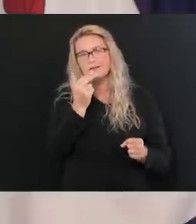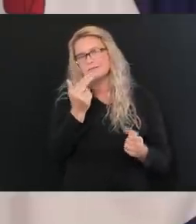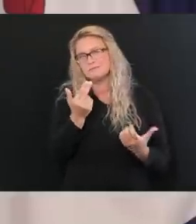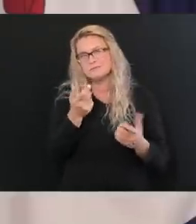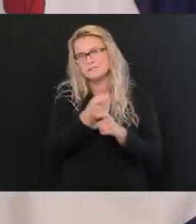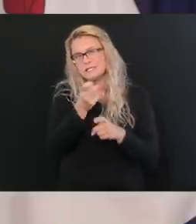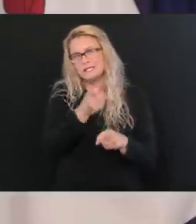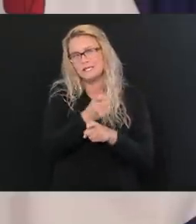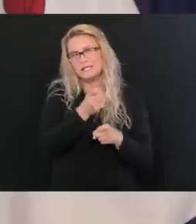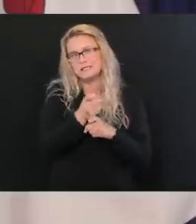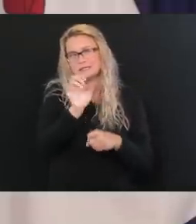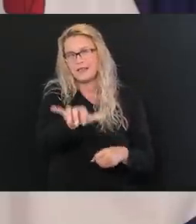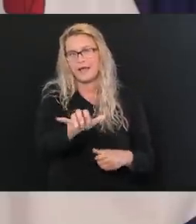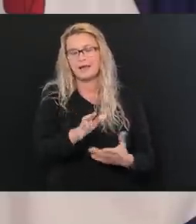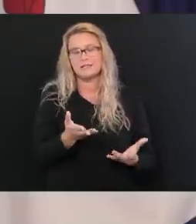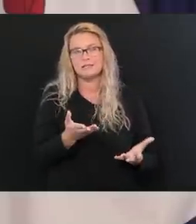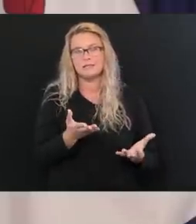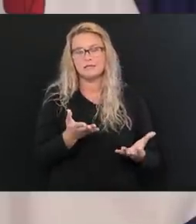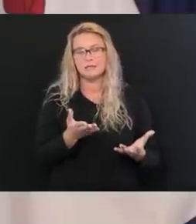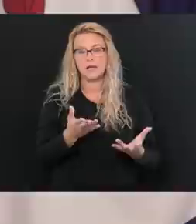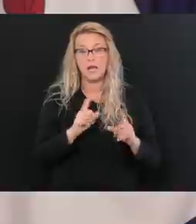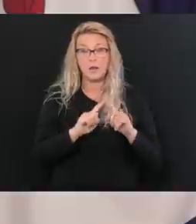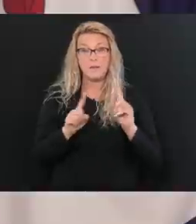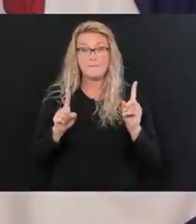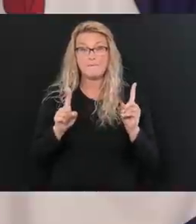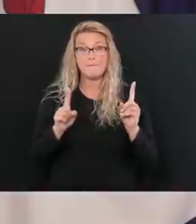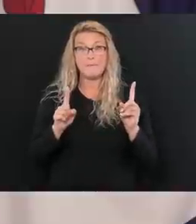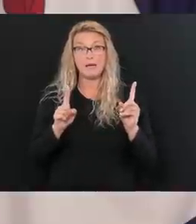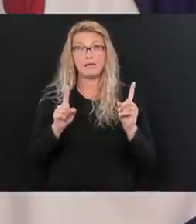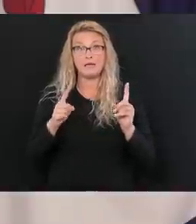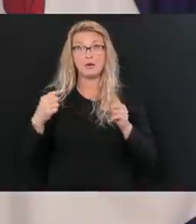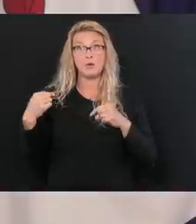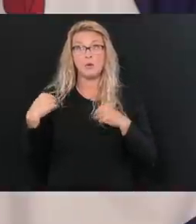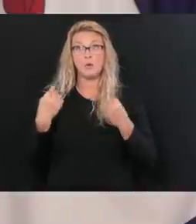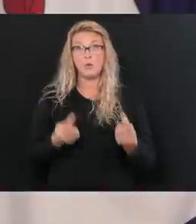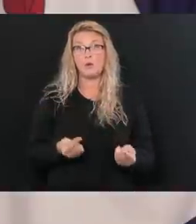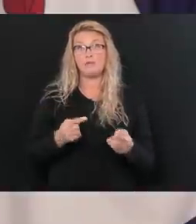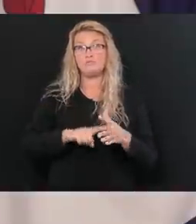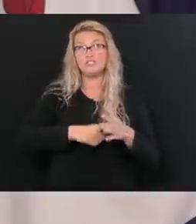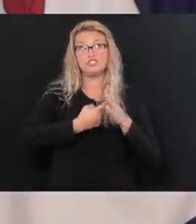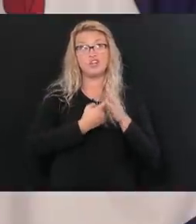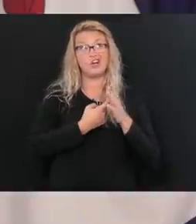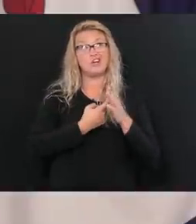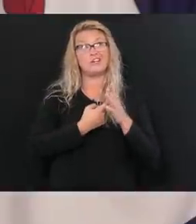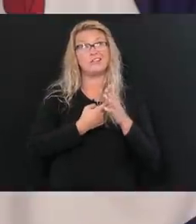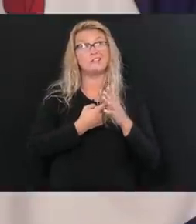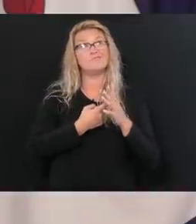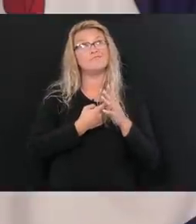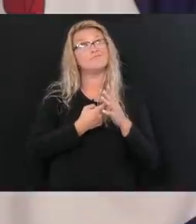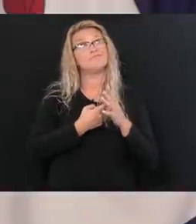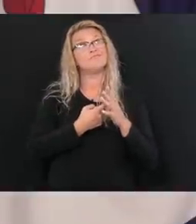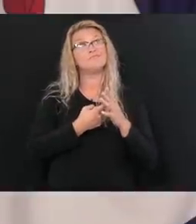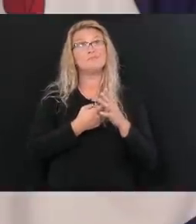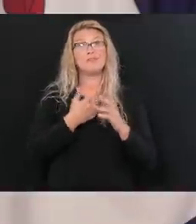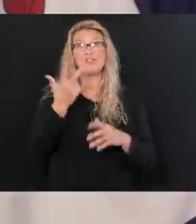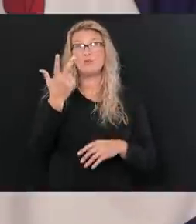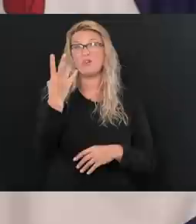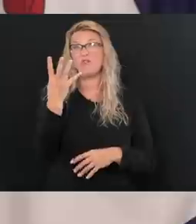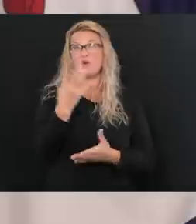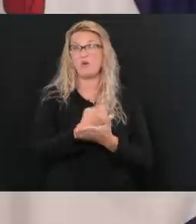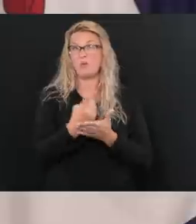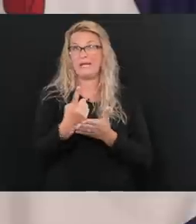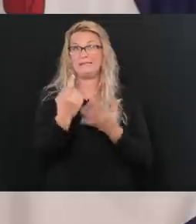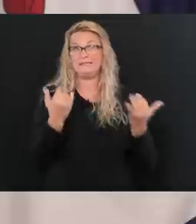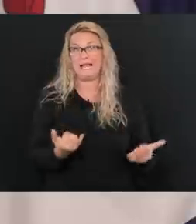about this, you know, how long has the color code system been in effect? And it's been in effect, I don't know, three or four weeks